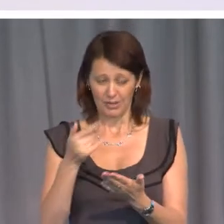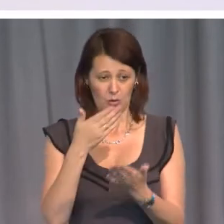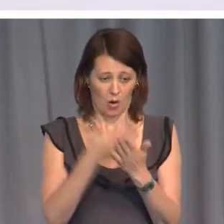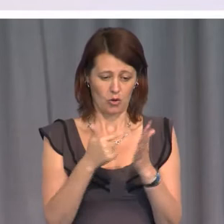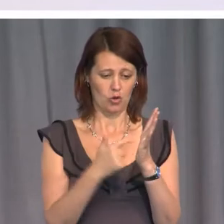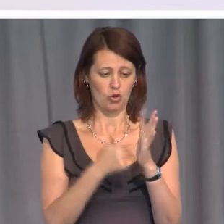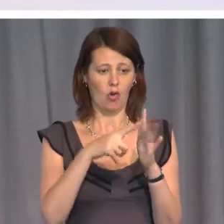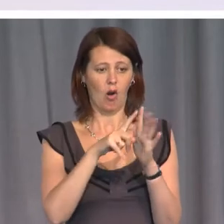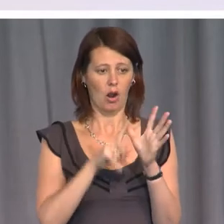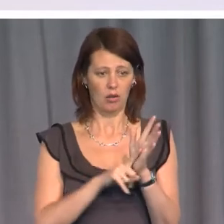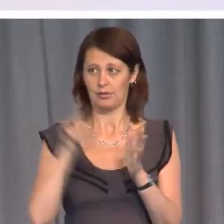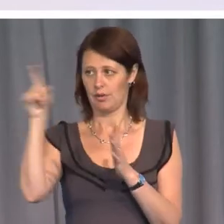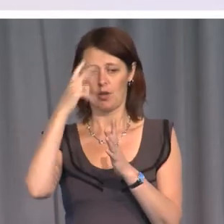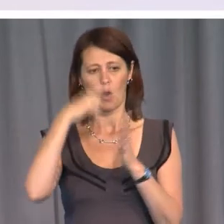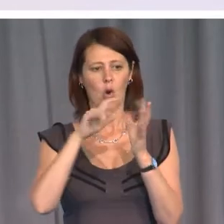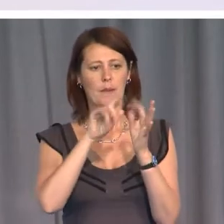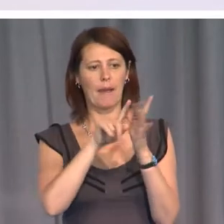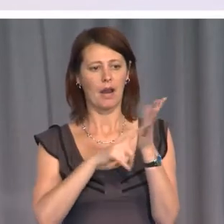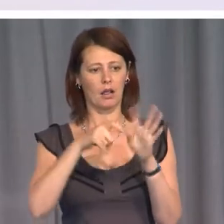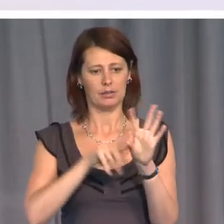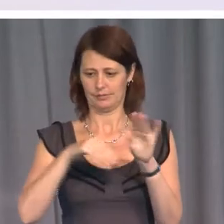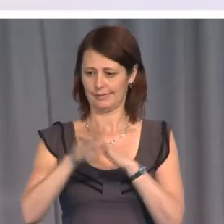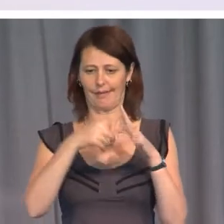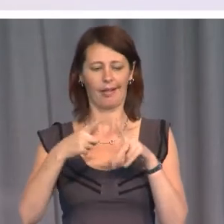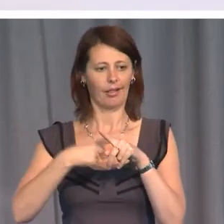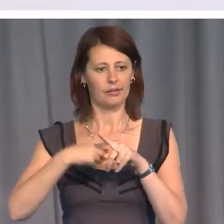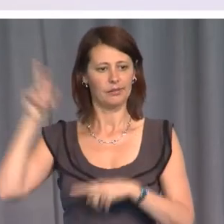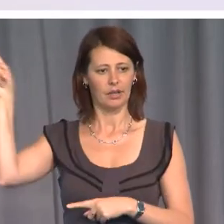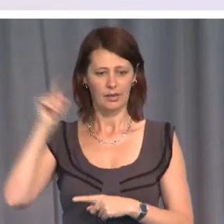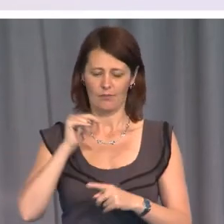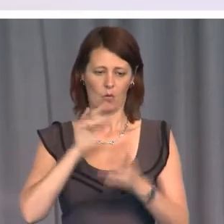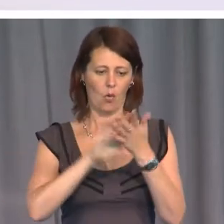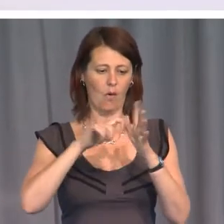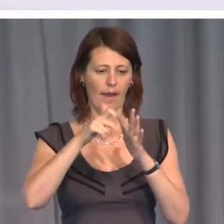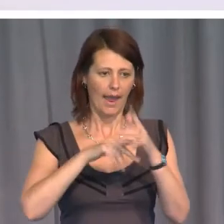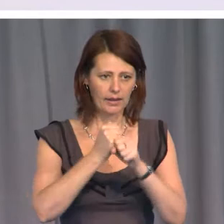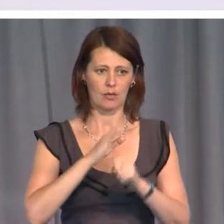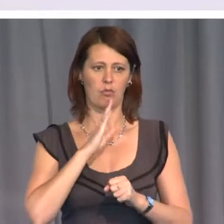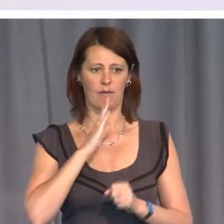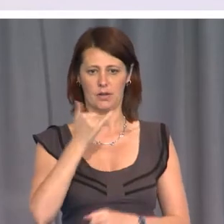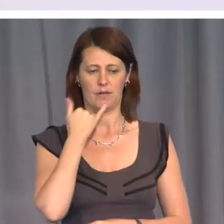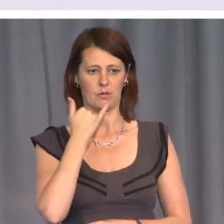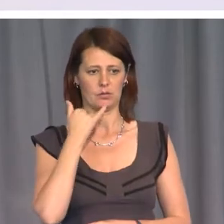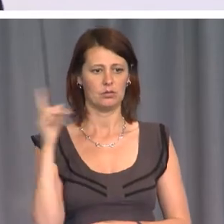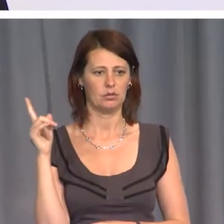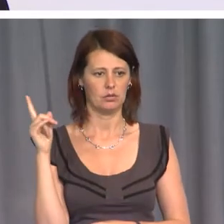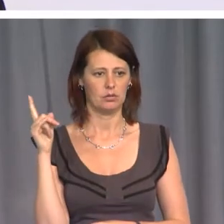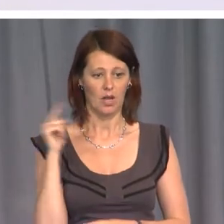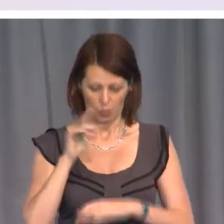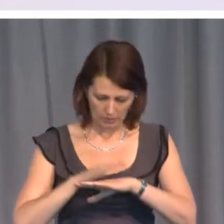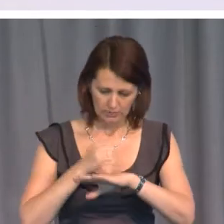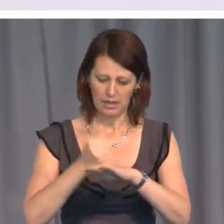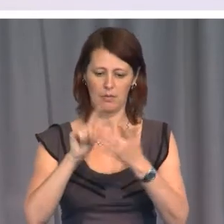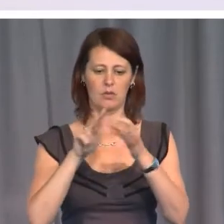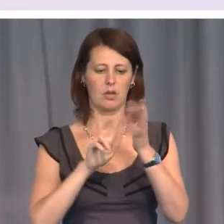at the old bailey as we speak for doing, for hacking private telephones. And we set up the inquiry